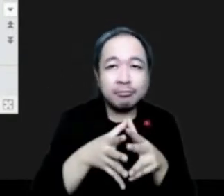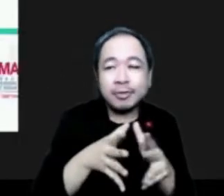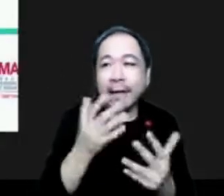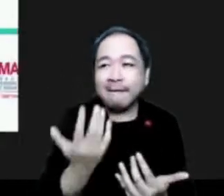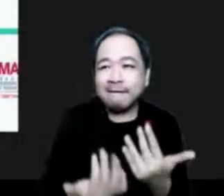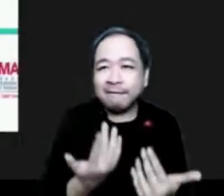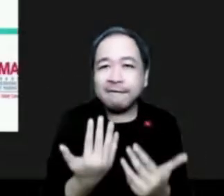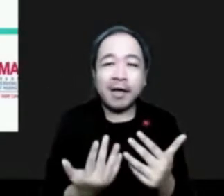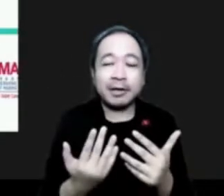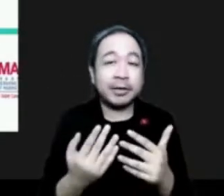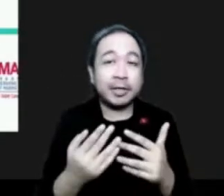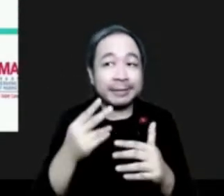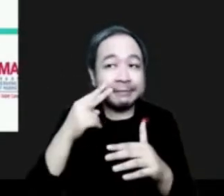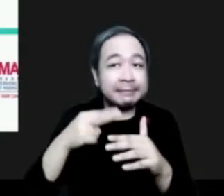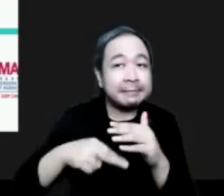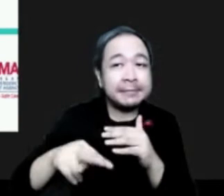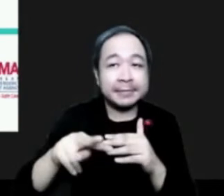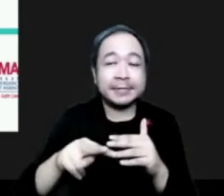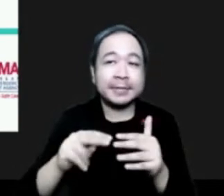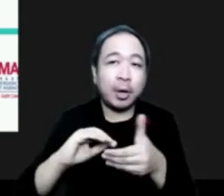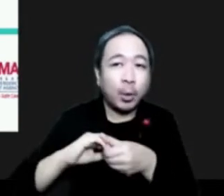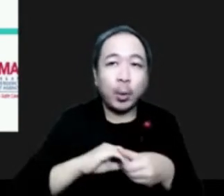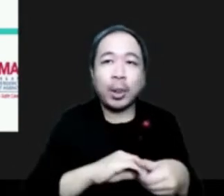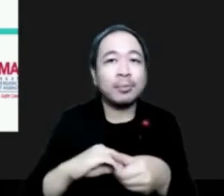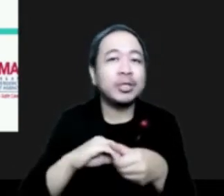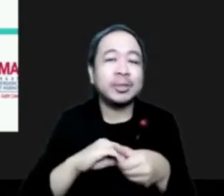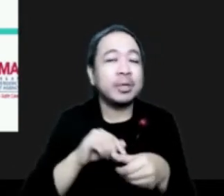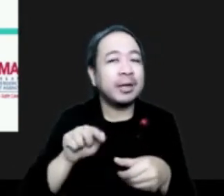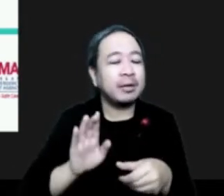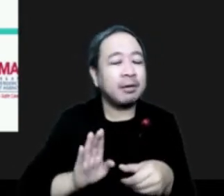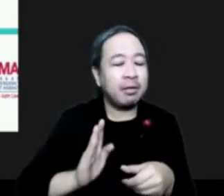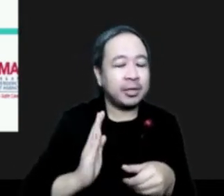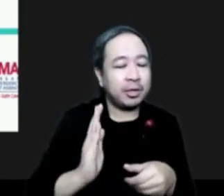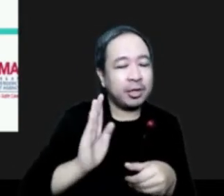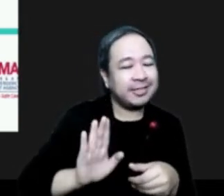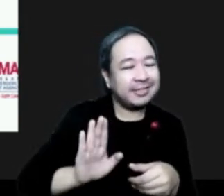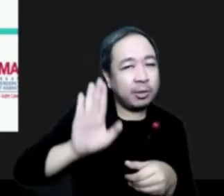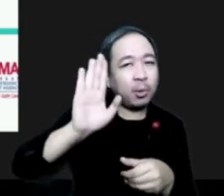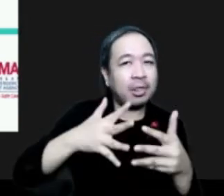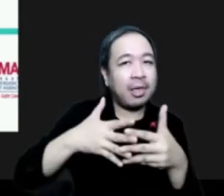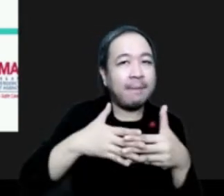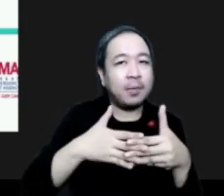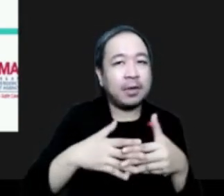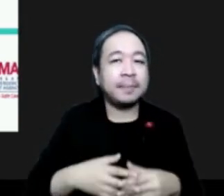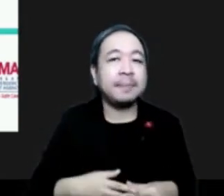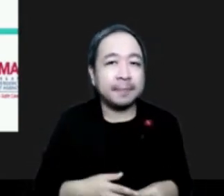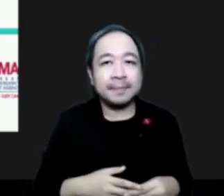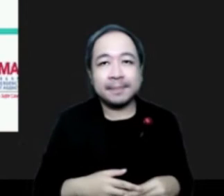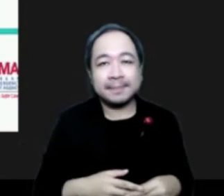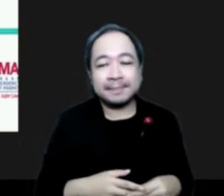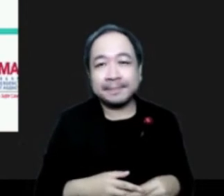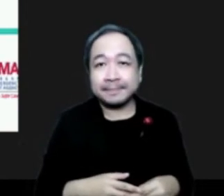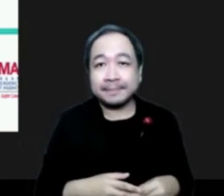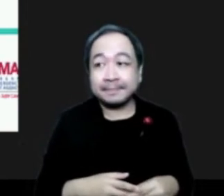initiatives in North America. Radenko, welcome. The floor is yours. Thank you. Thank you, Rodney.